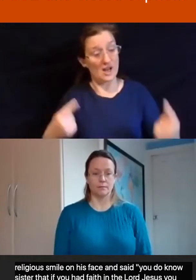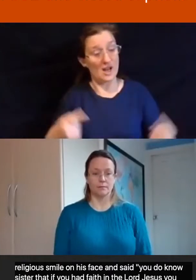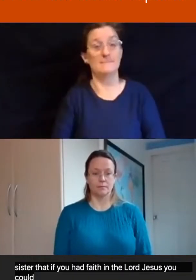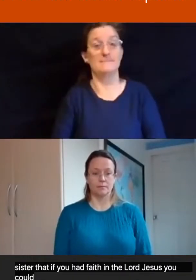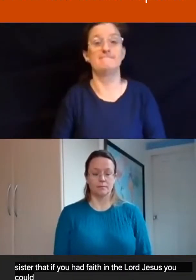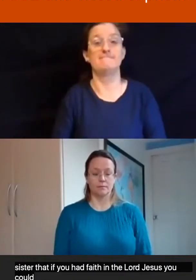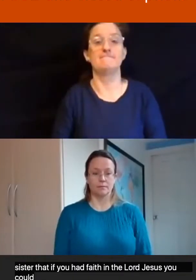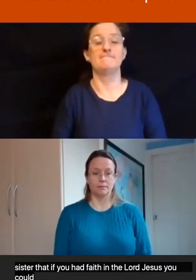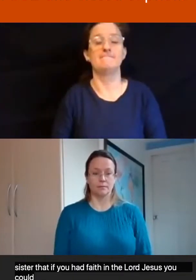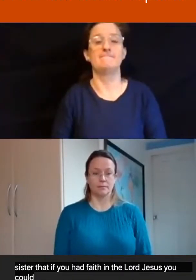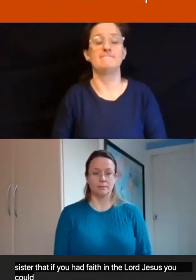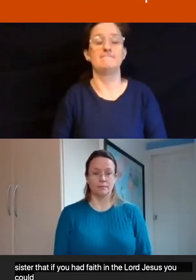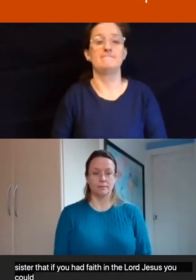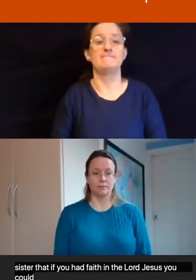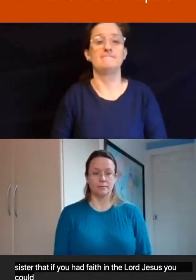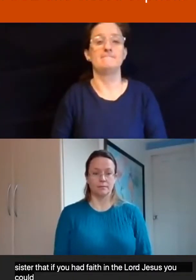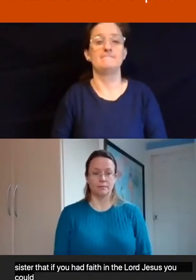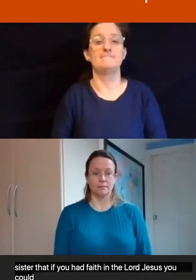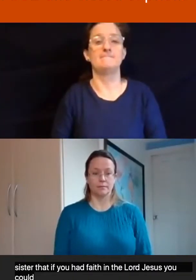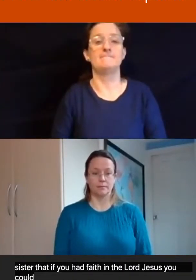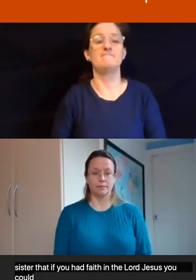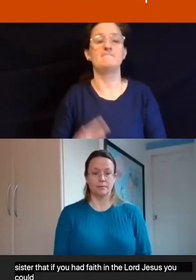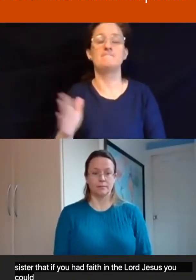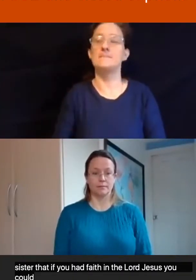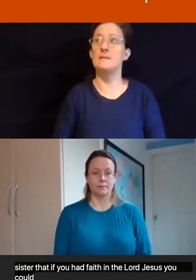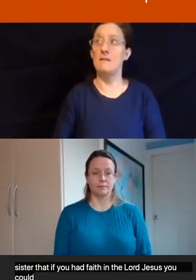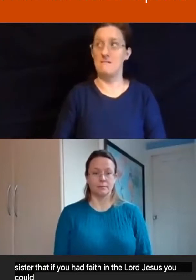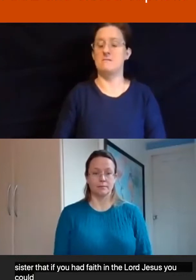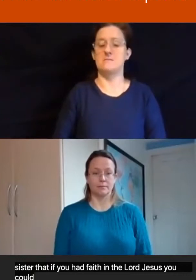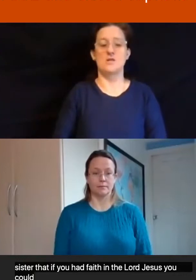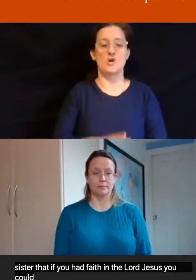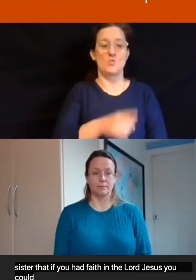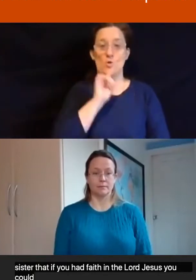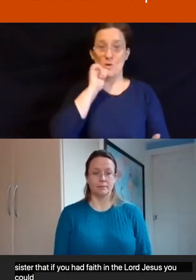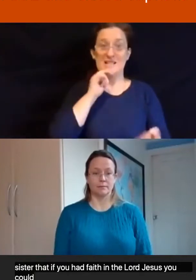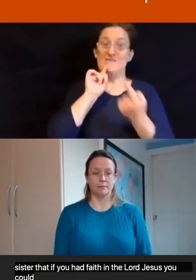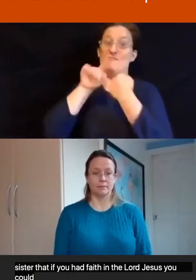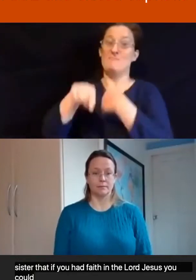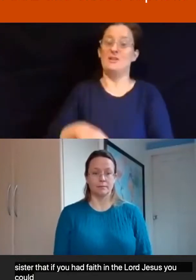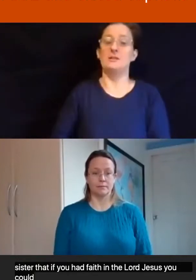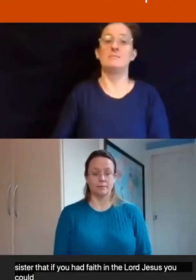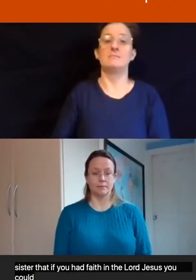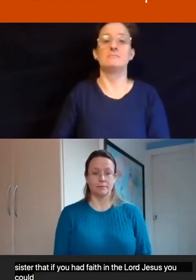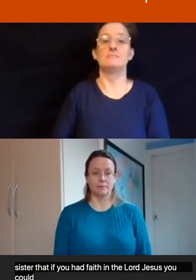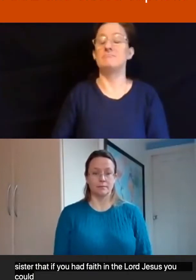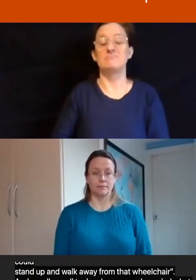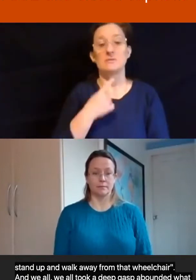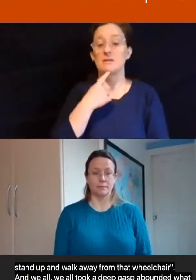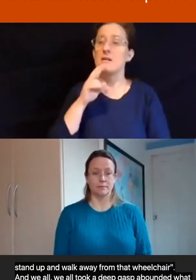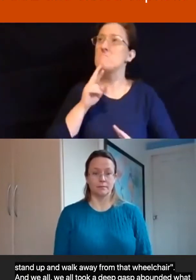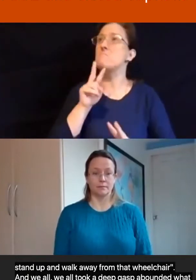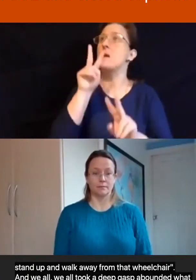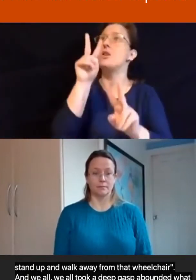all, we all took a deep gasp and wondered what she said. Then she told us, I looked